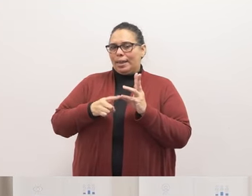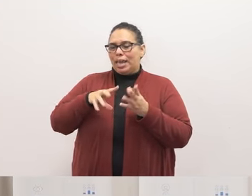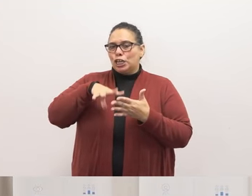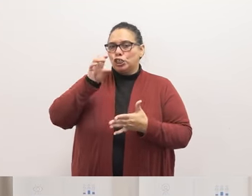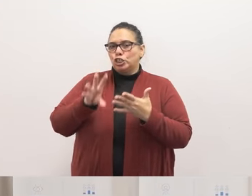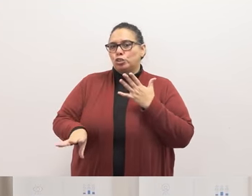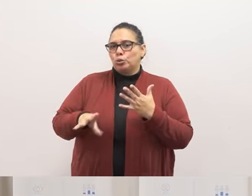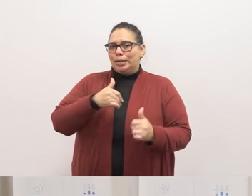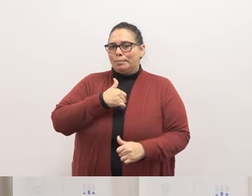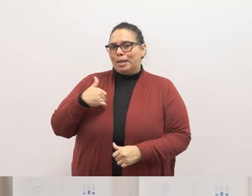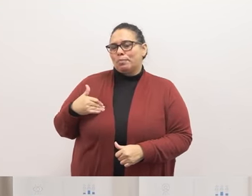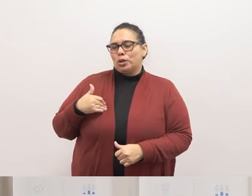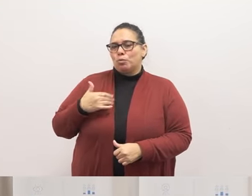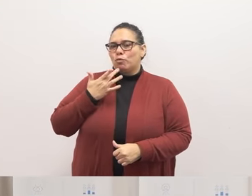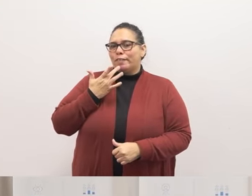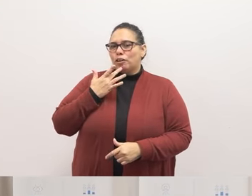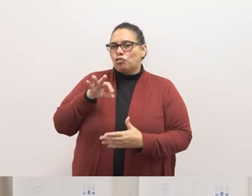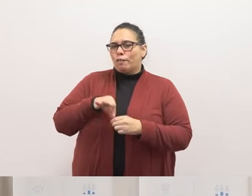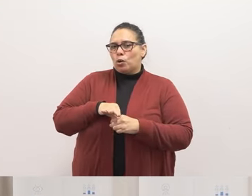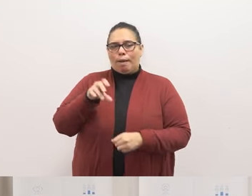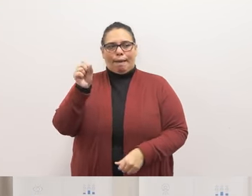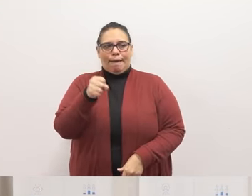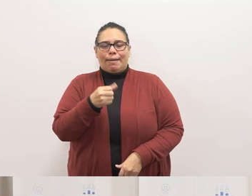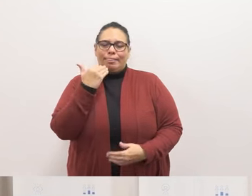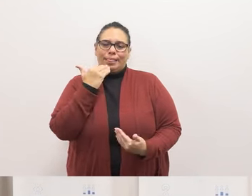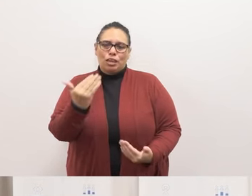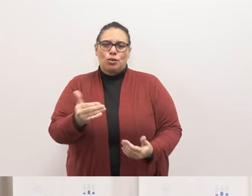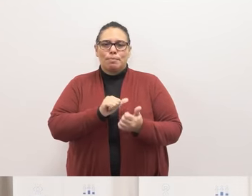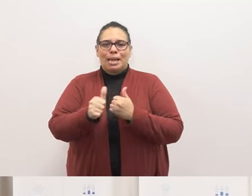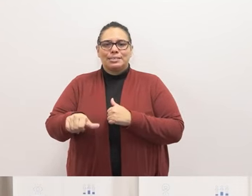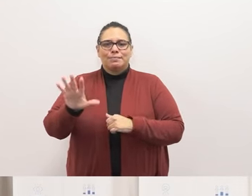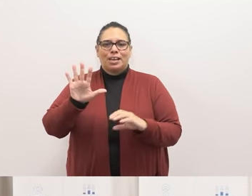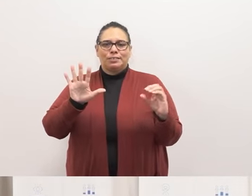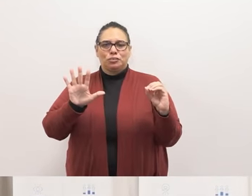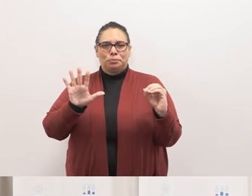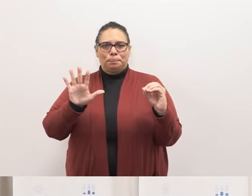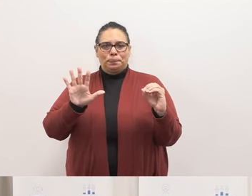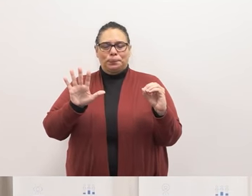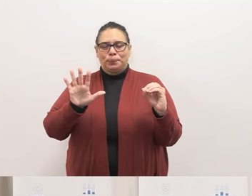member Aguilar preferential vote aye thank you that passes 5-0